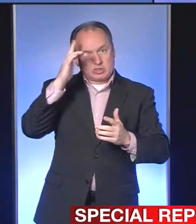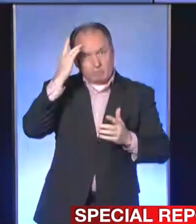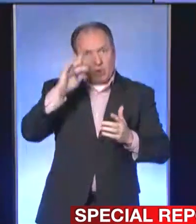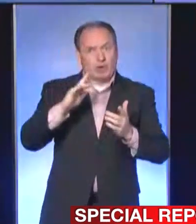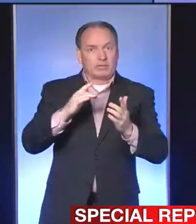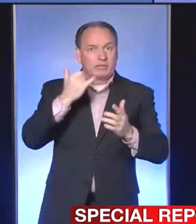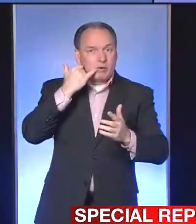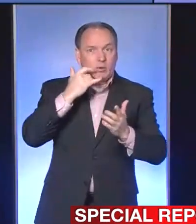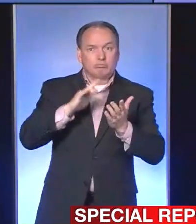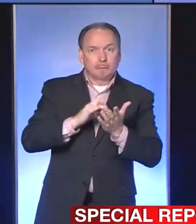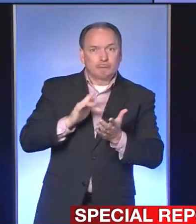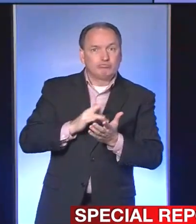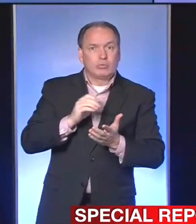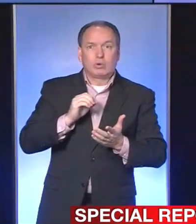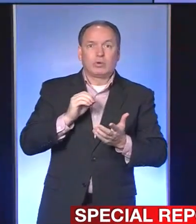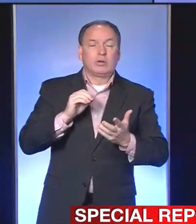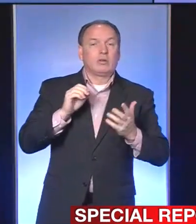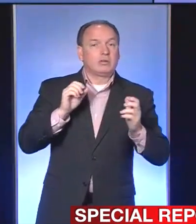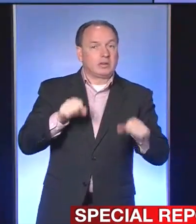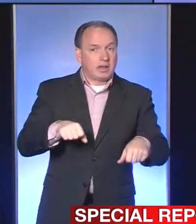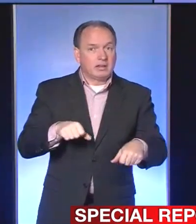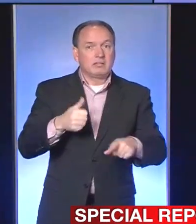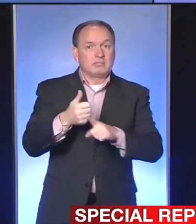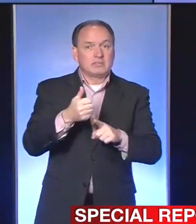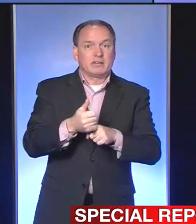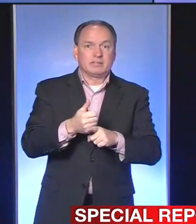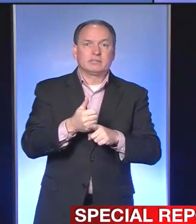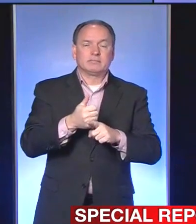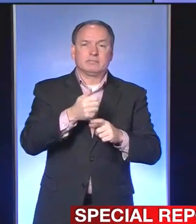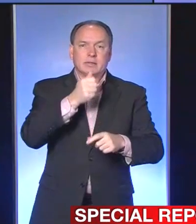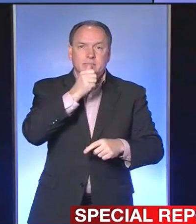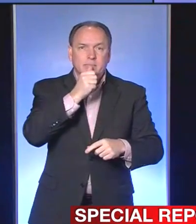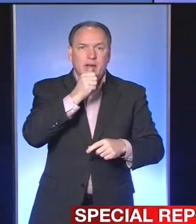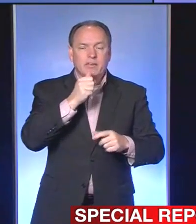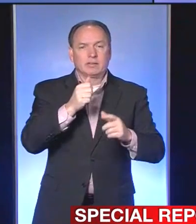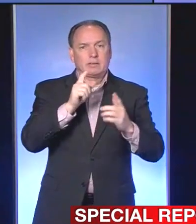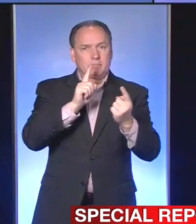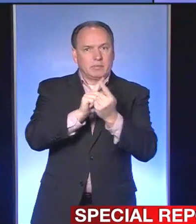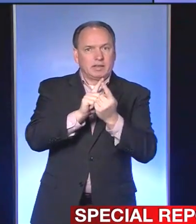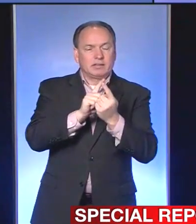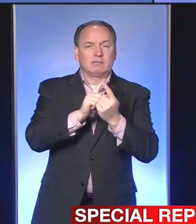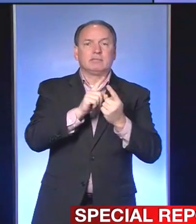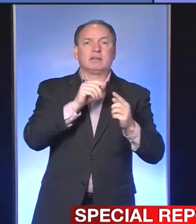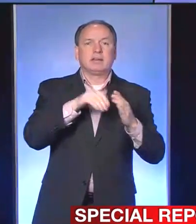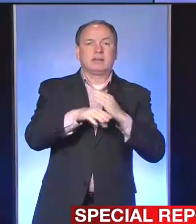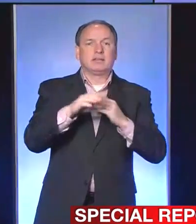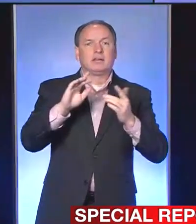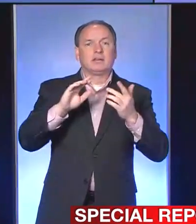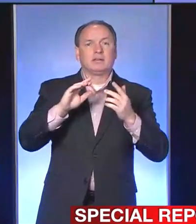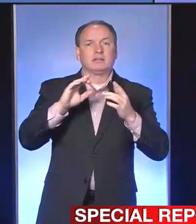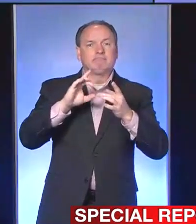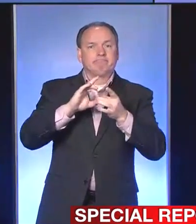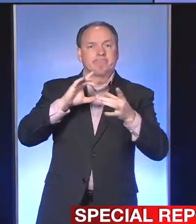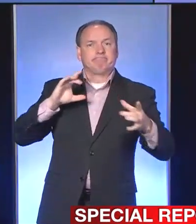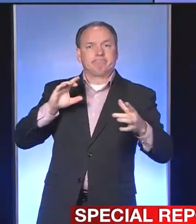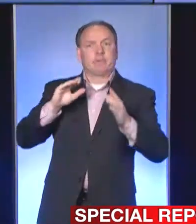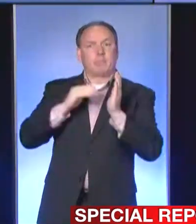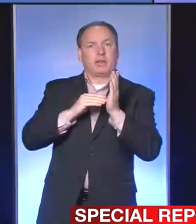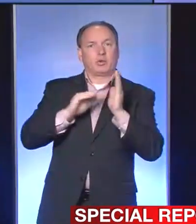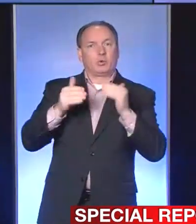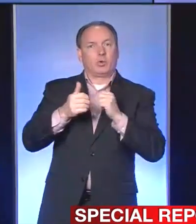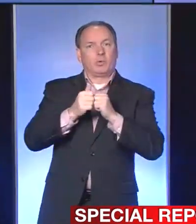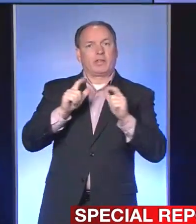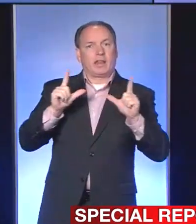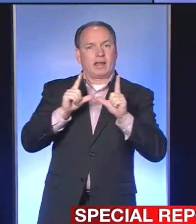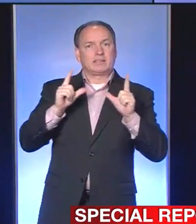computer or tablet, veterans are able to meet privately and securely in a virtual medical room with a licensed